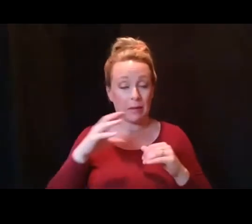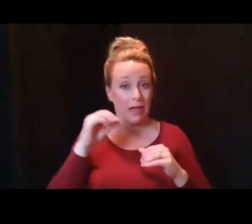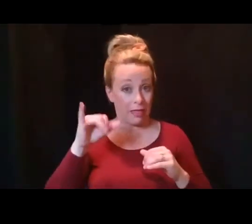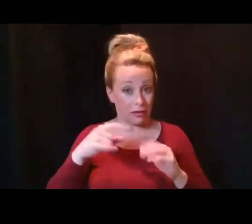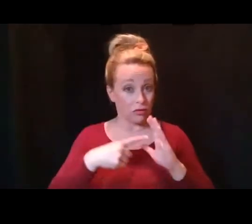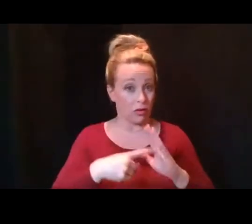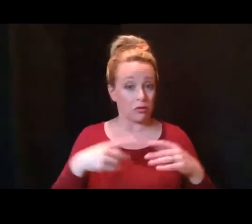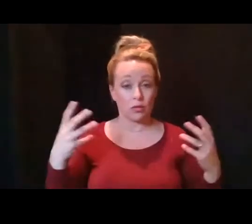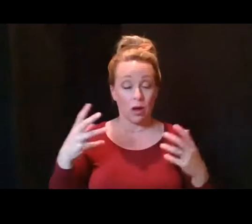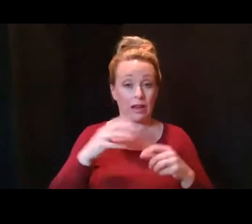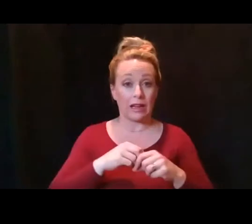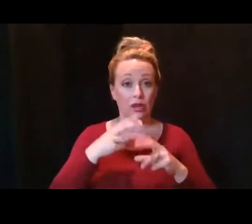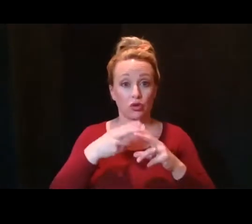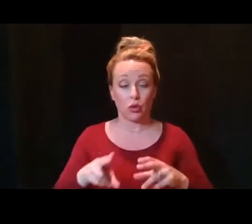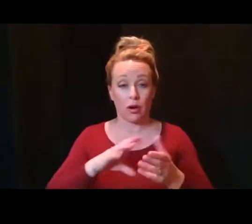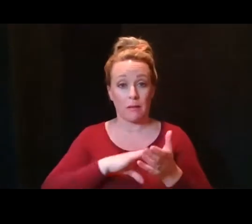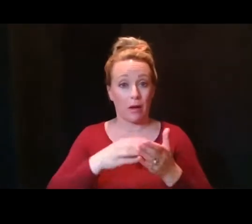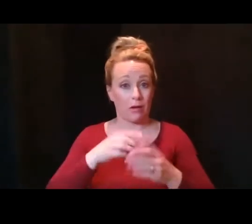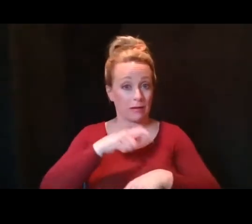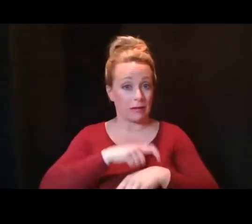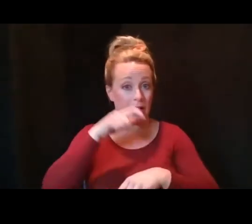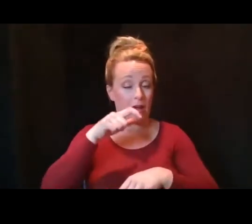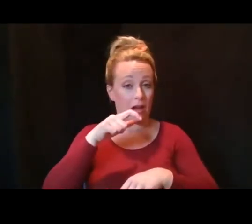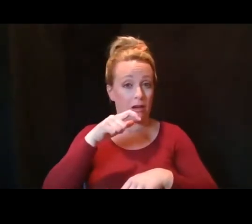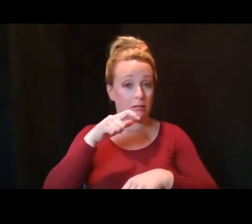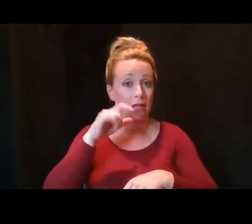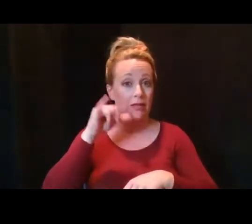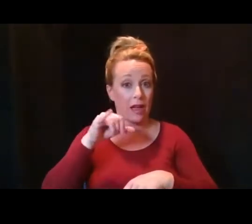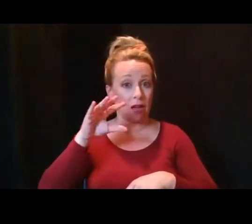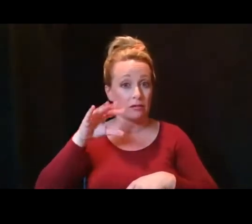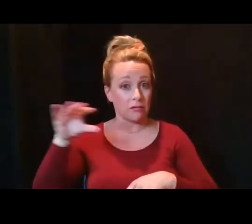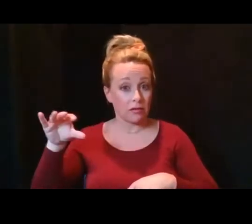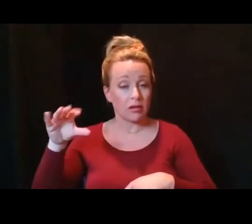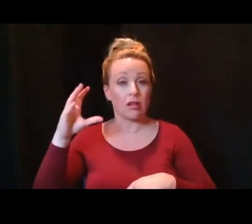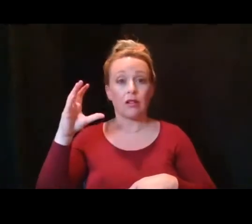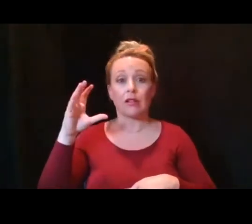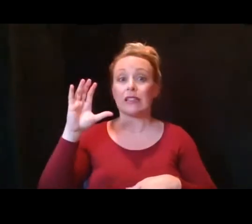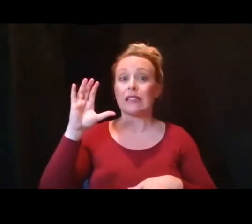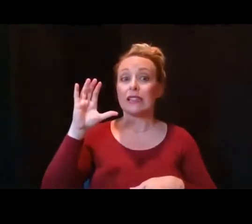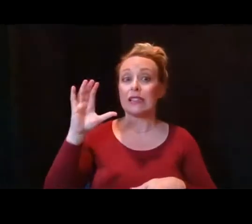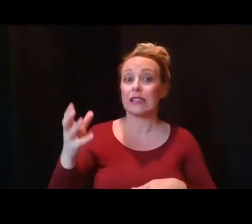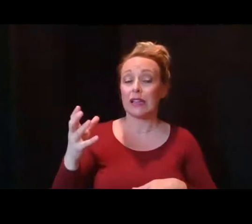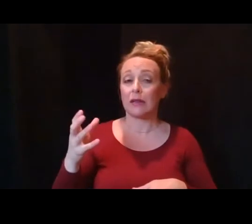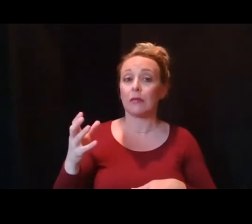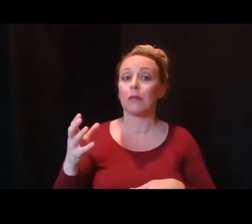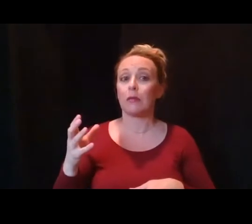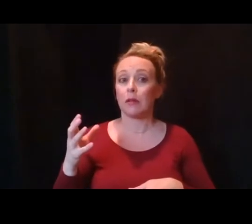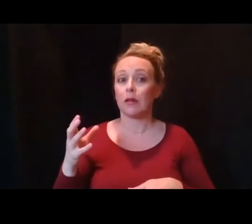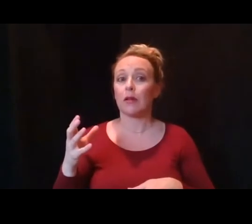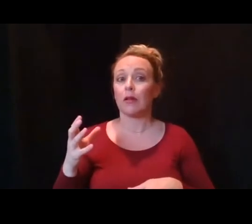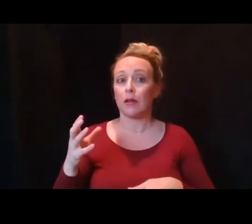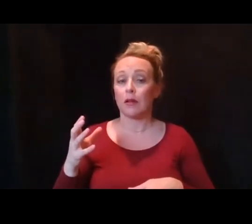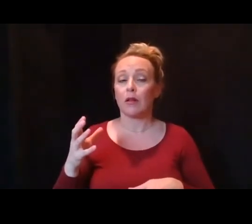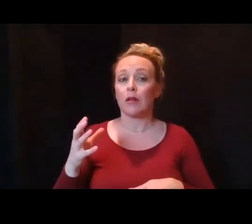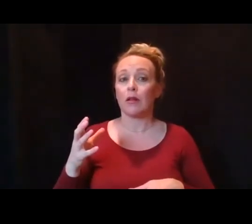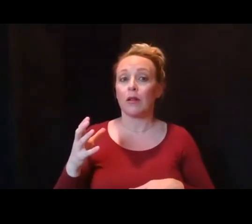in a very short period of time, an apparent associated adverse event occurring at this